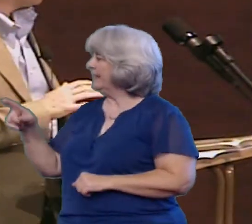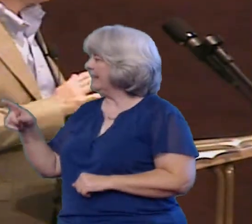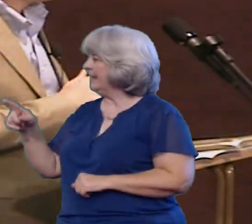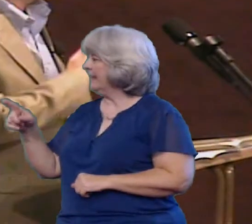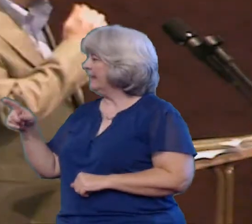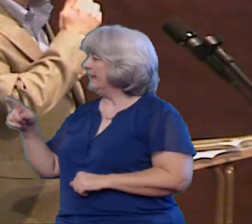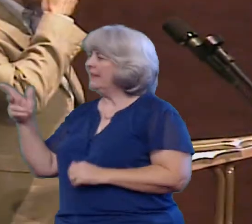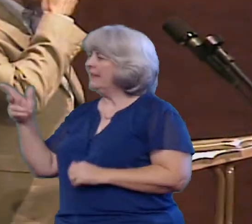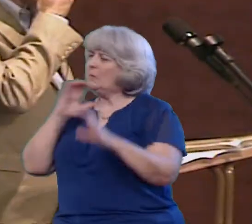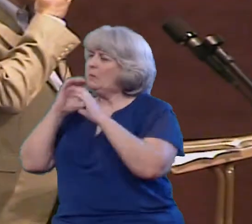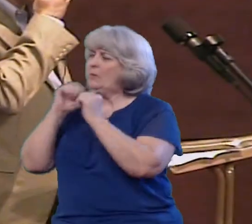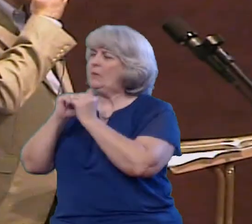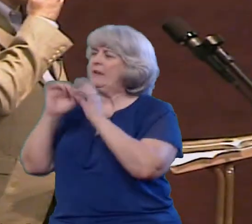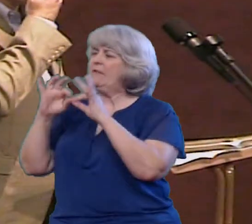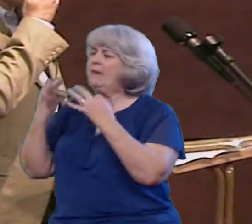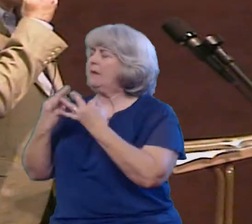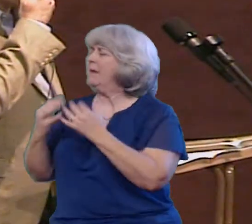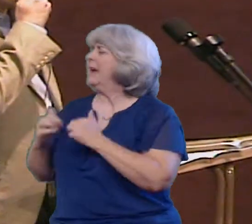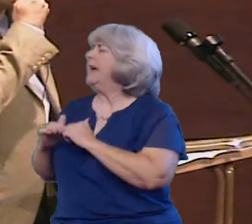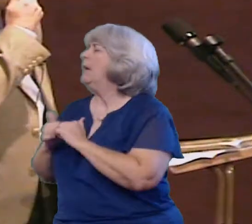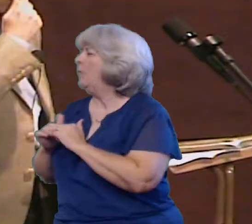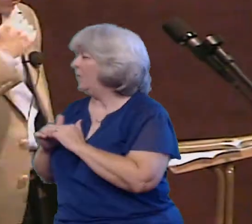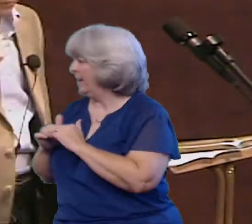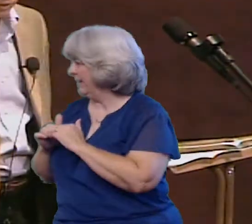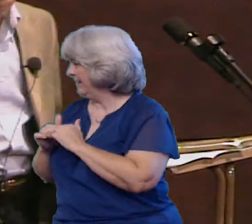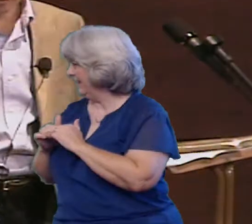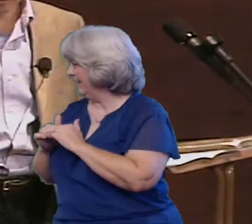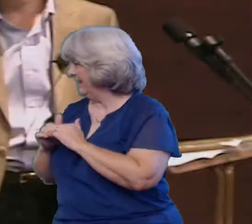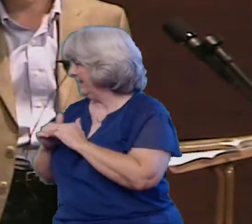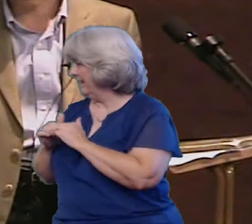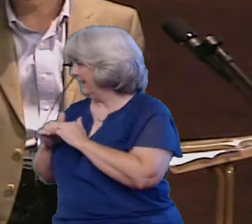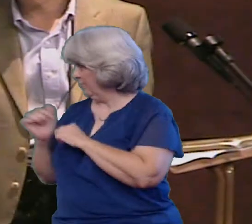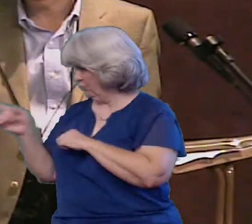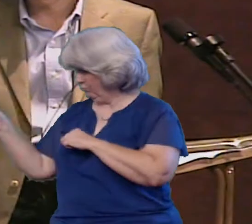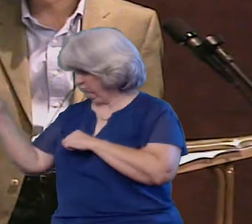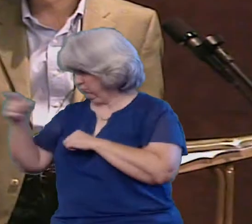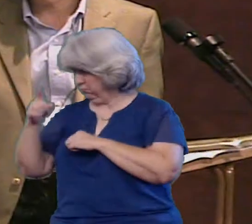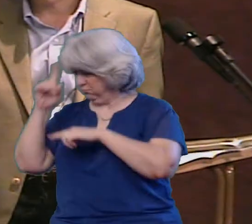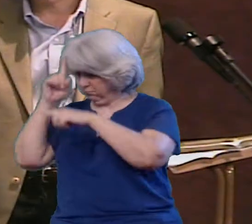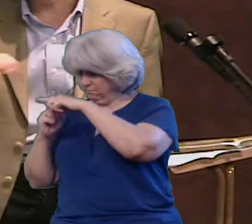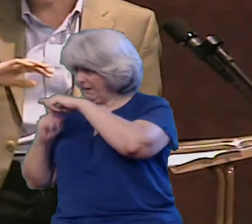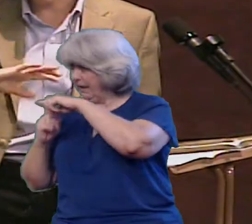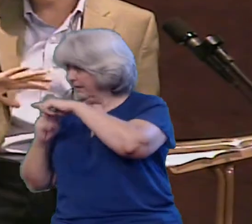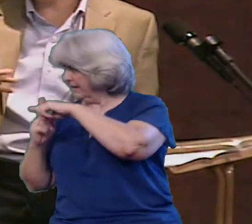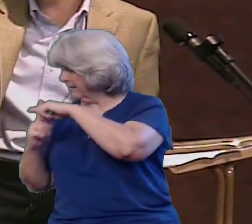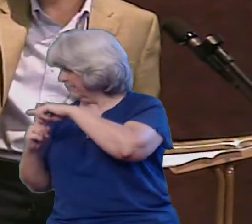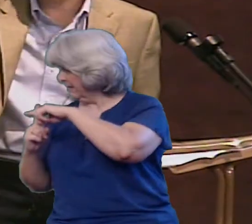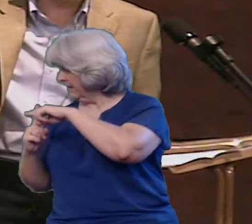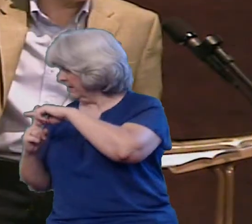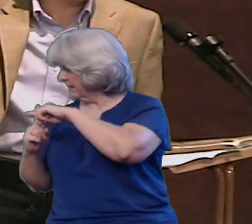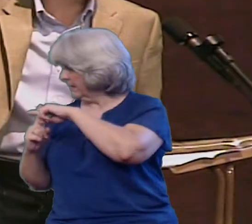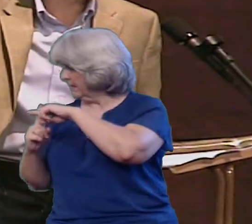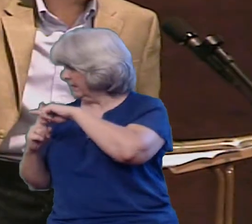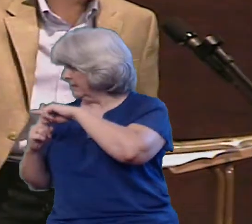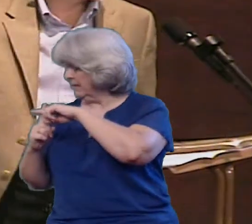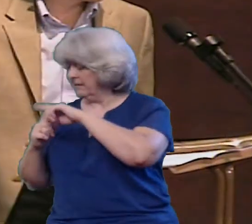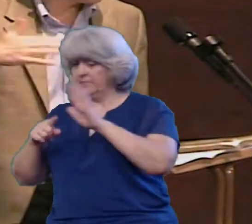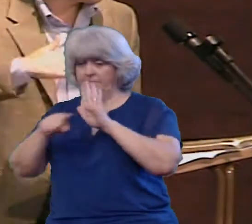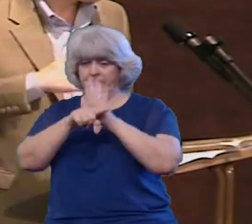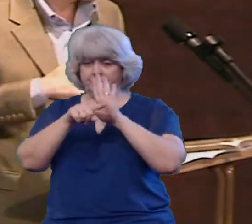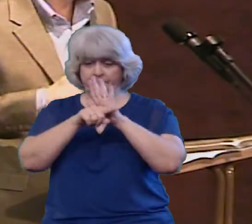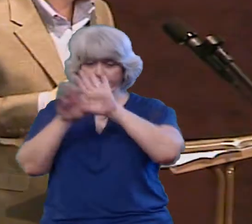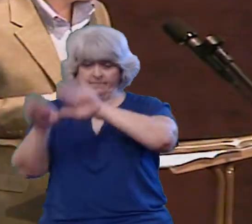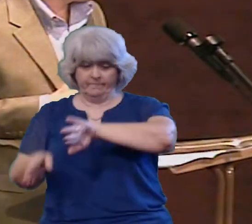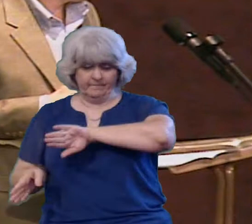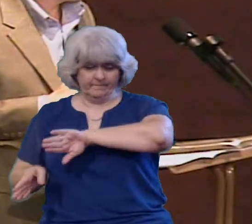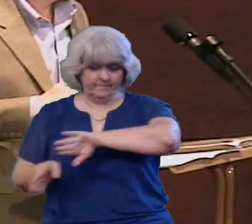communicate with your family Are we being positive? Are we taking out the negativity and bringing in the